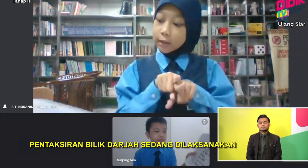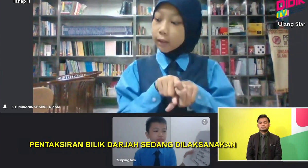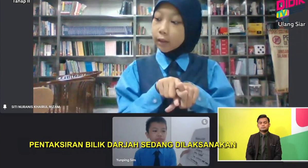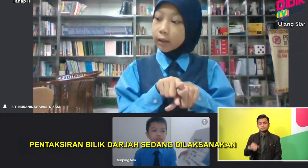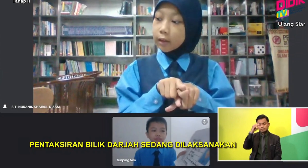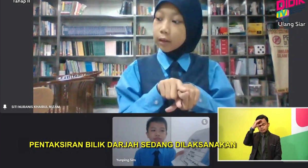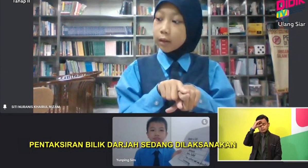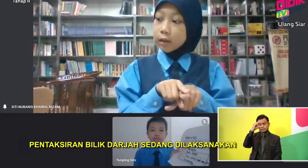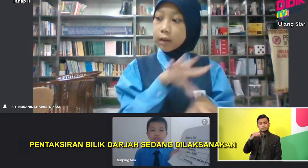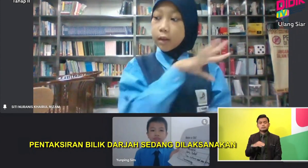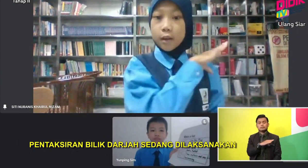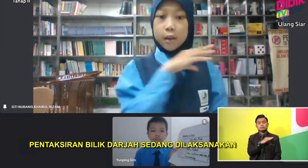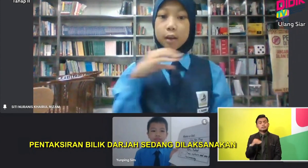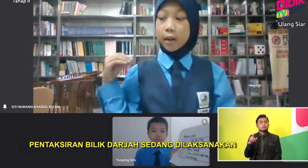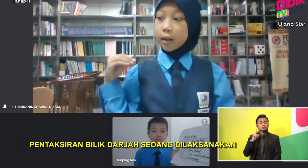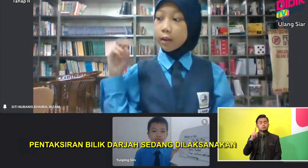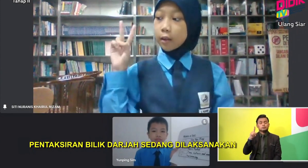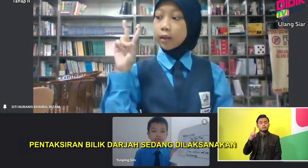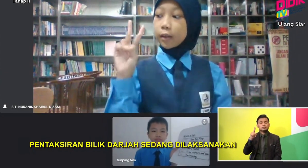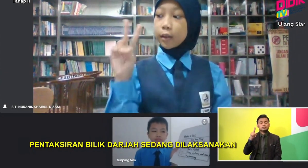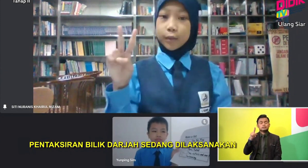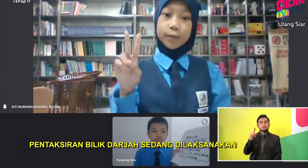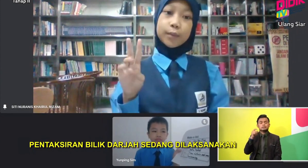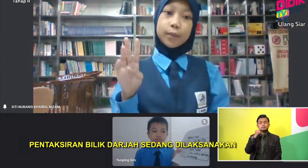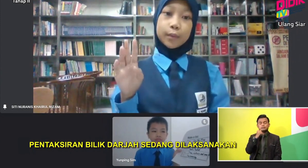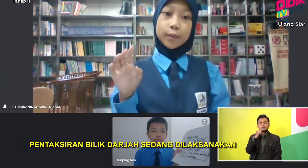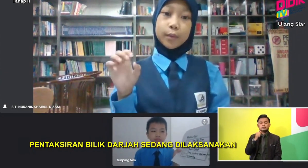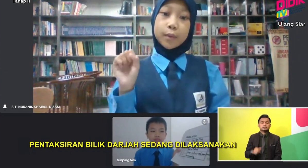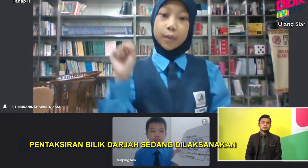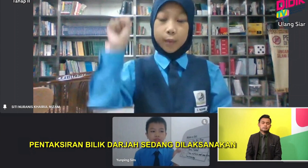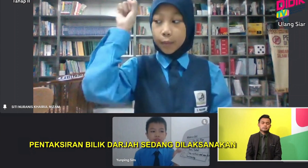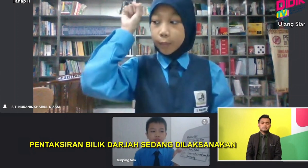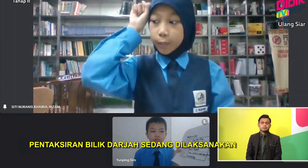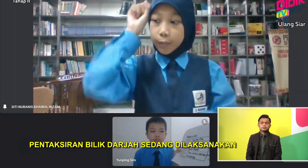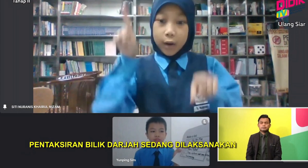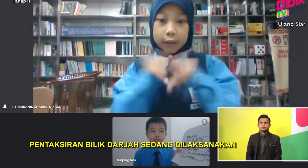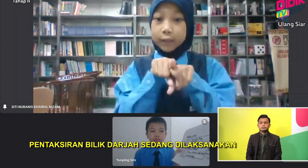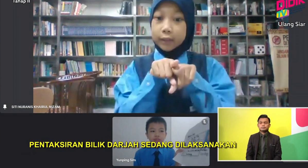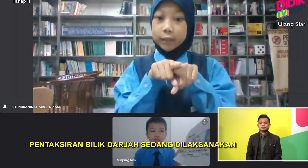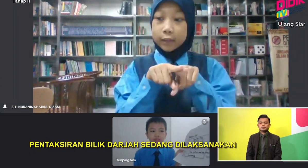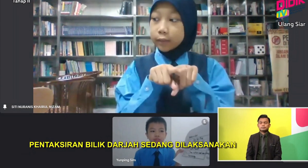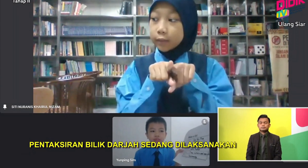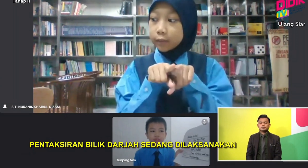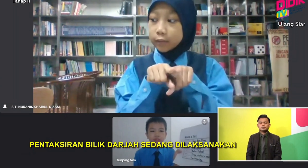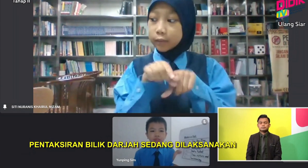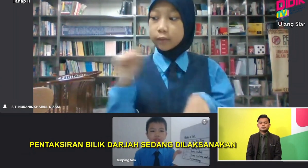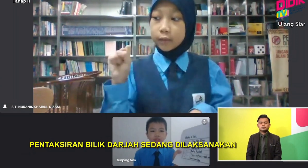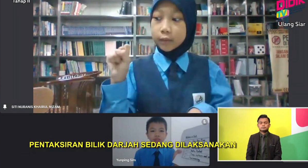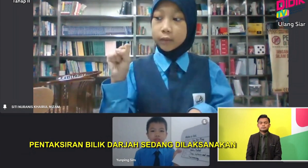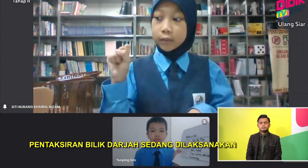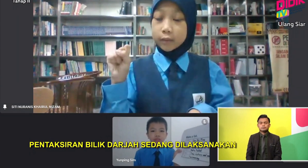and one sister. Good job. Okay. And two brothers.